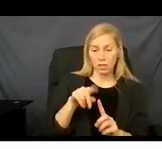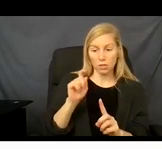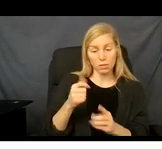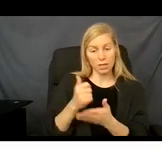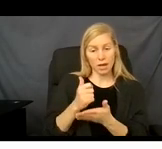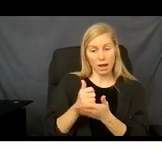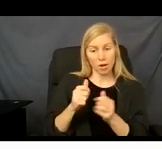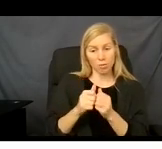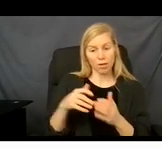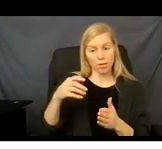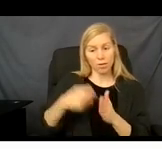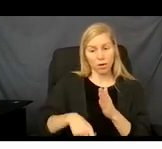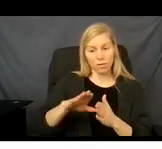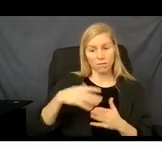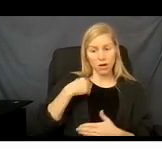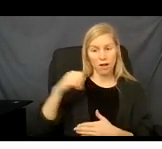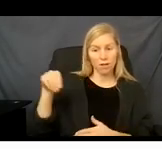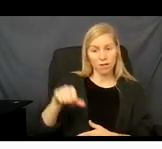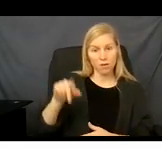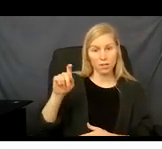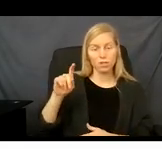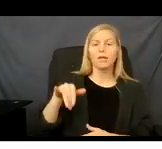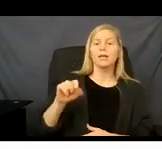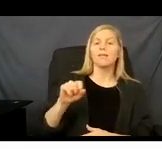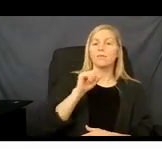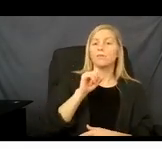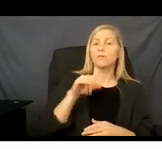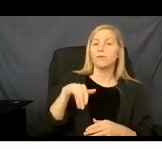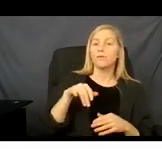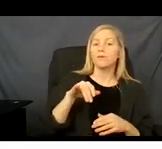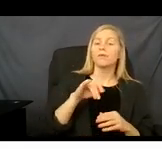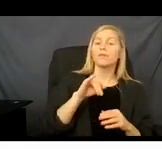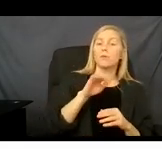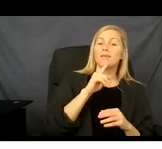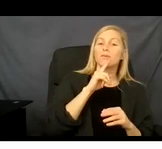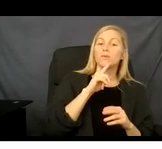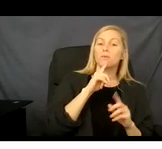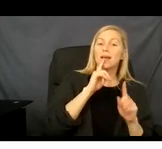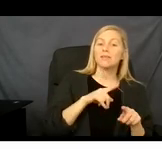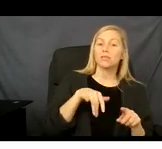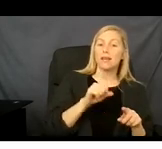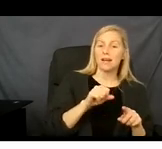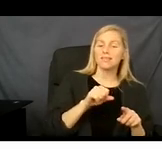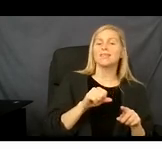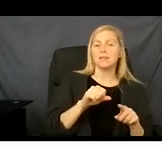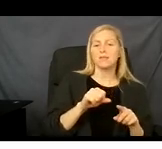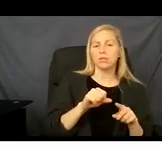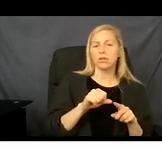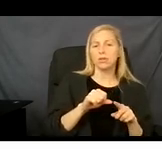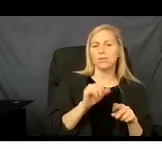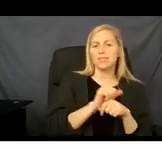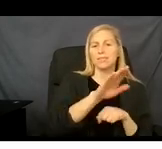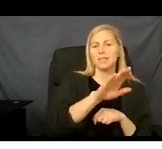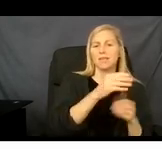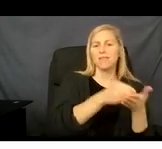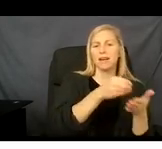the cost of your health coverage. If you say yes, you are creating a financial application. If you say no, then you are